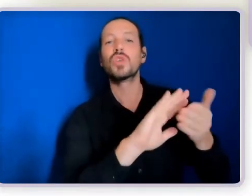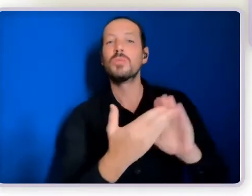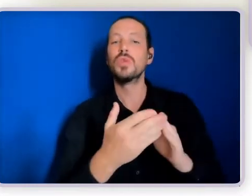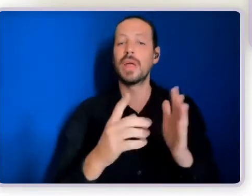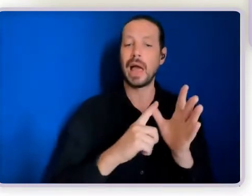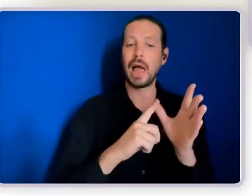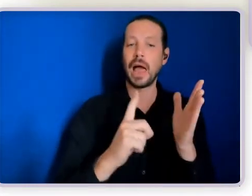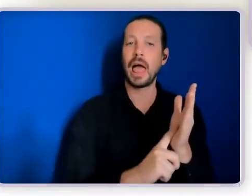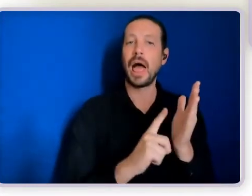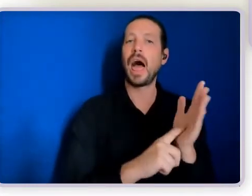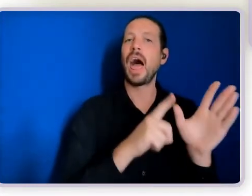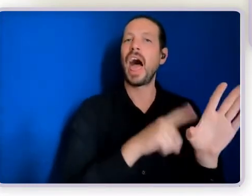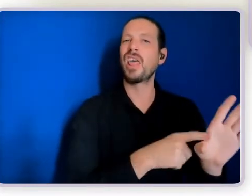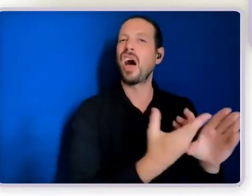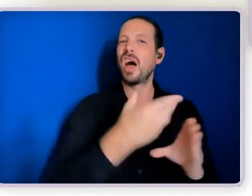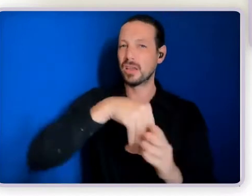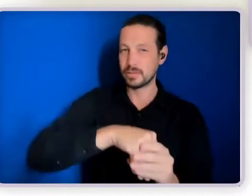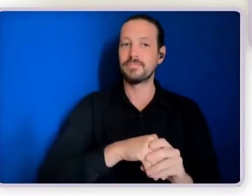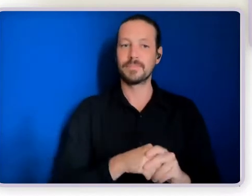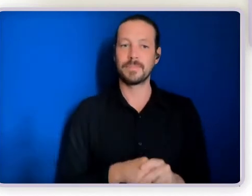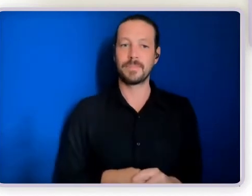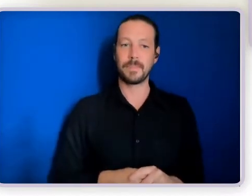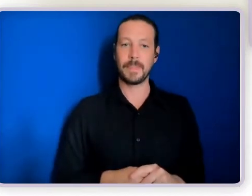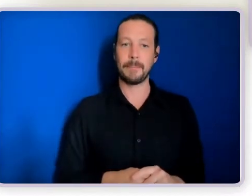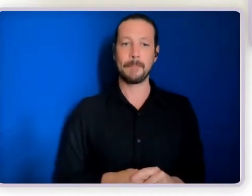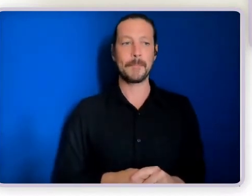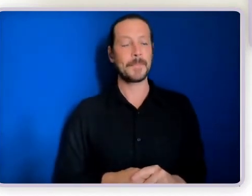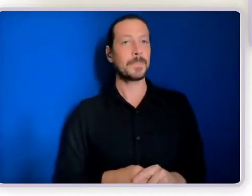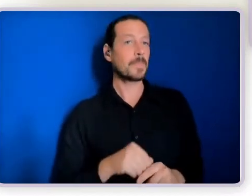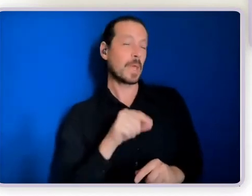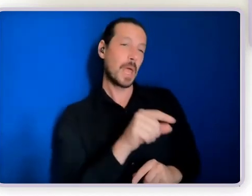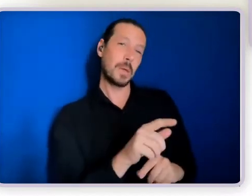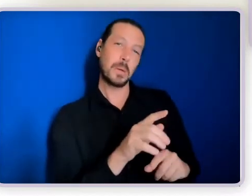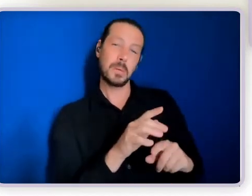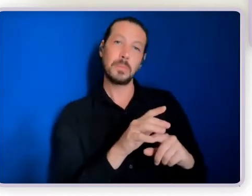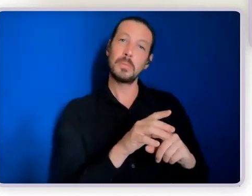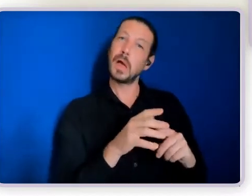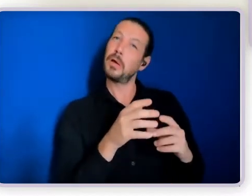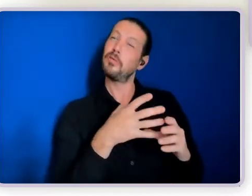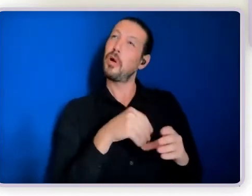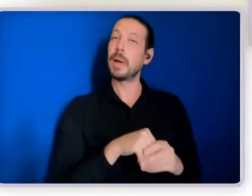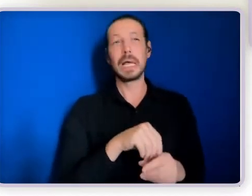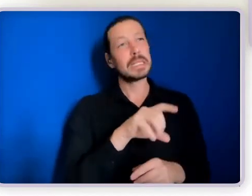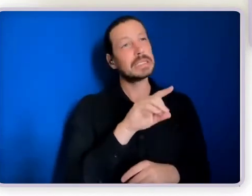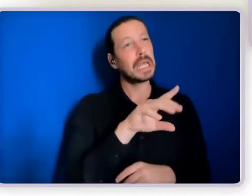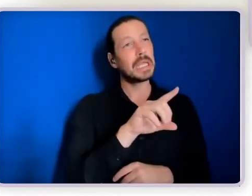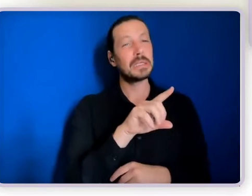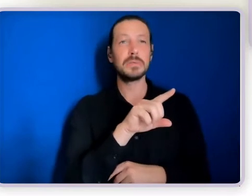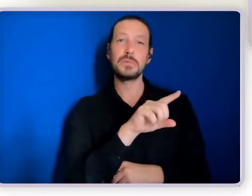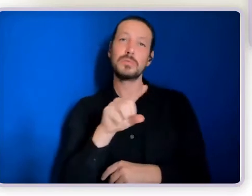facilitate and we do that for about 10 to 12, 13 people at this point in time.